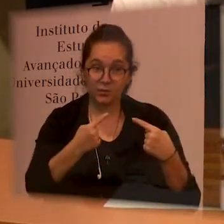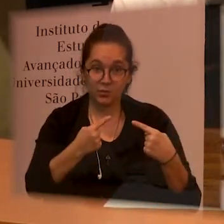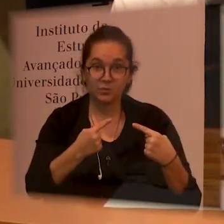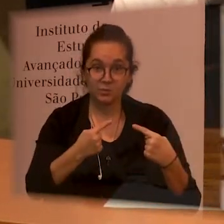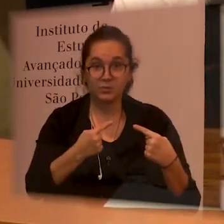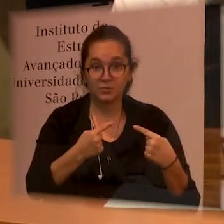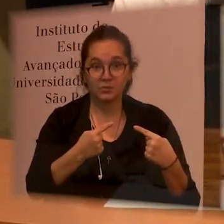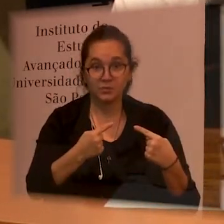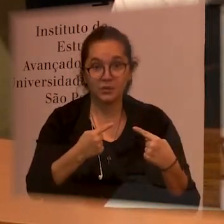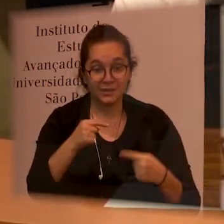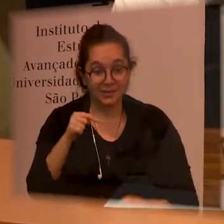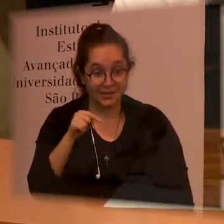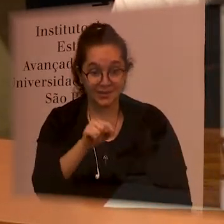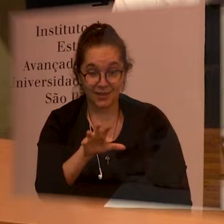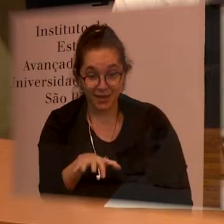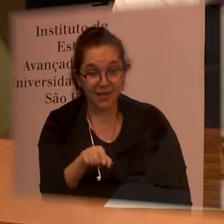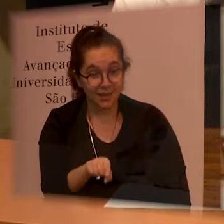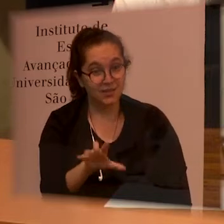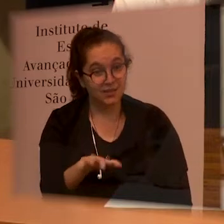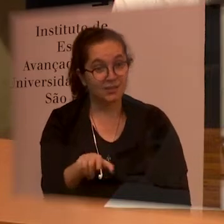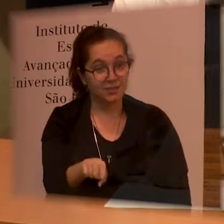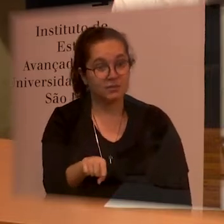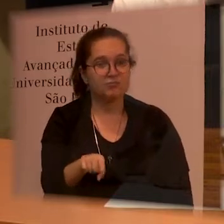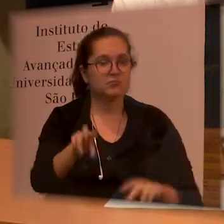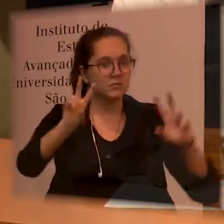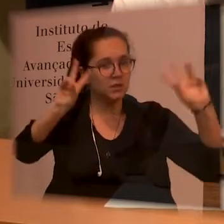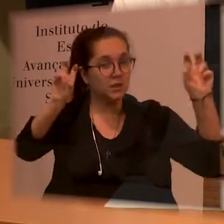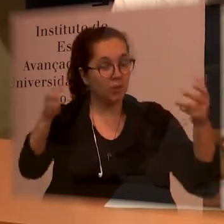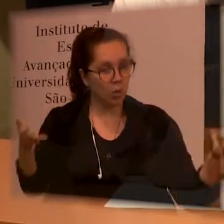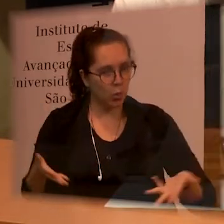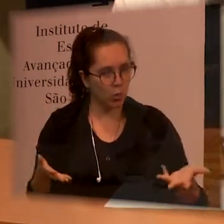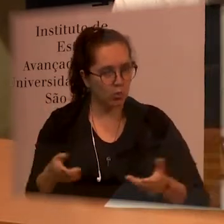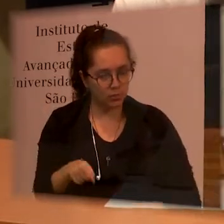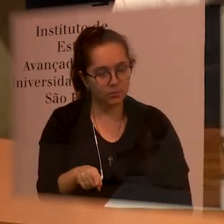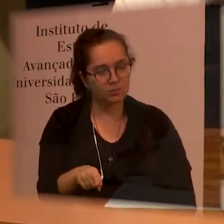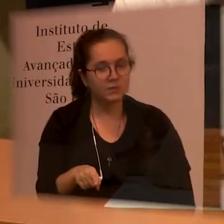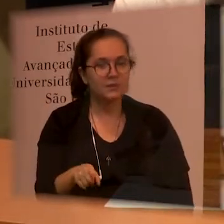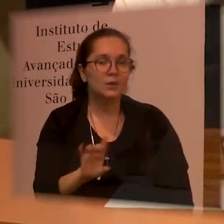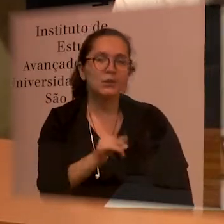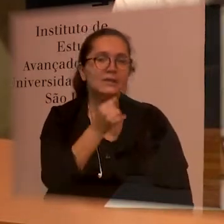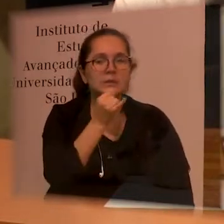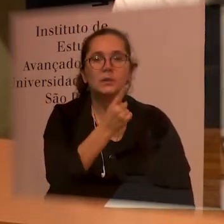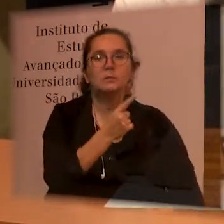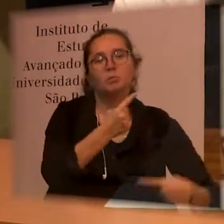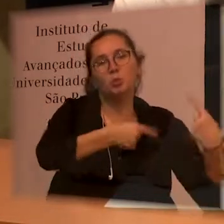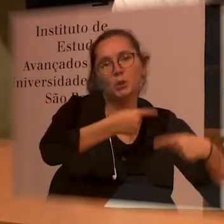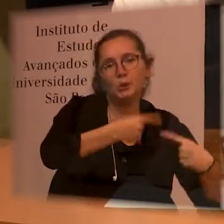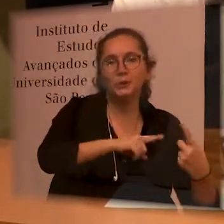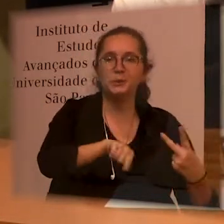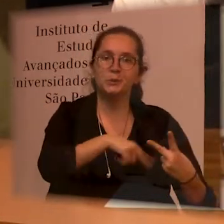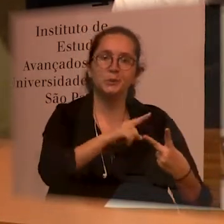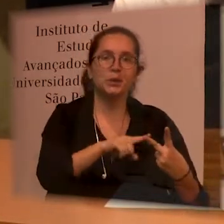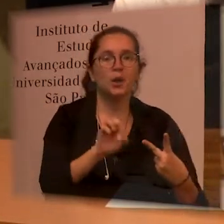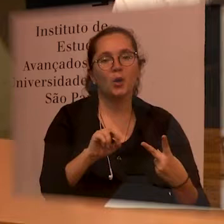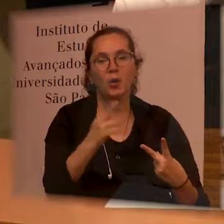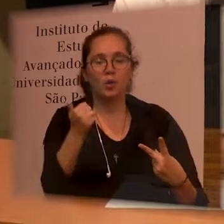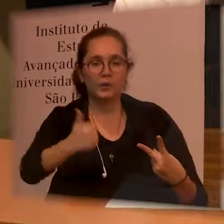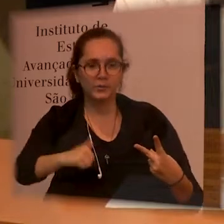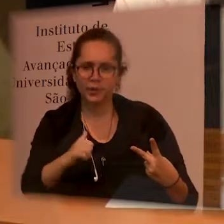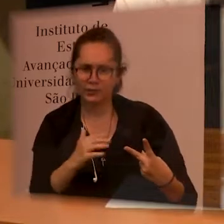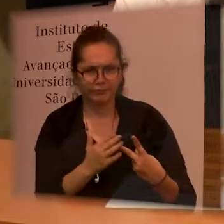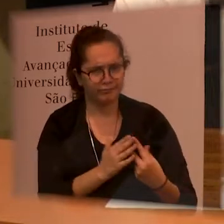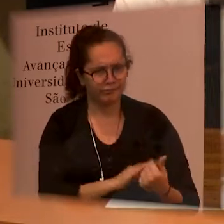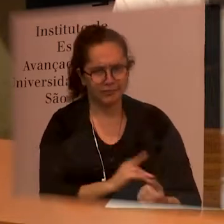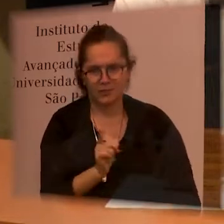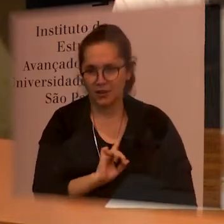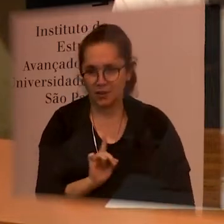of this issue nowadays it's not even policy nor the result that it